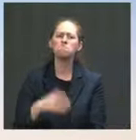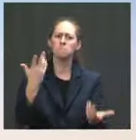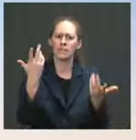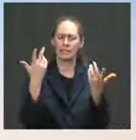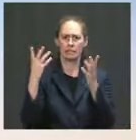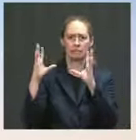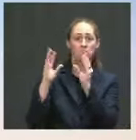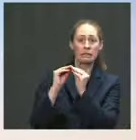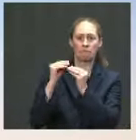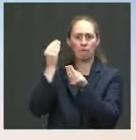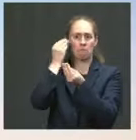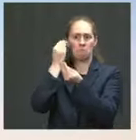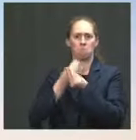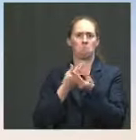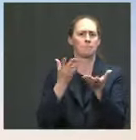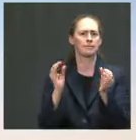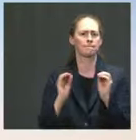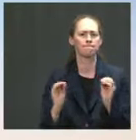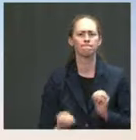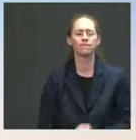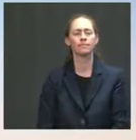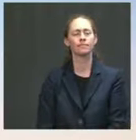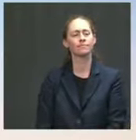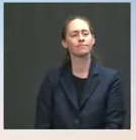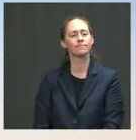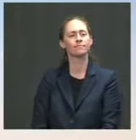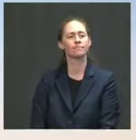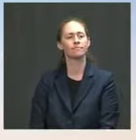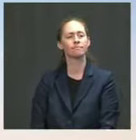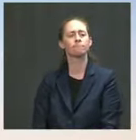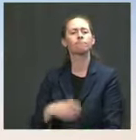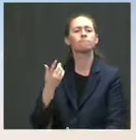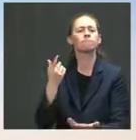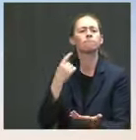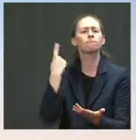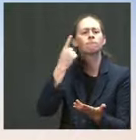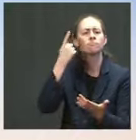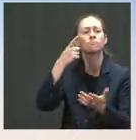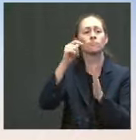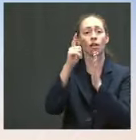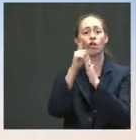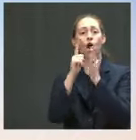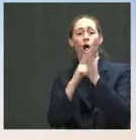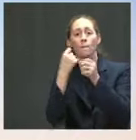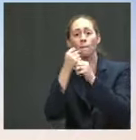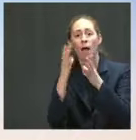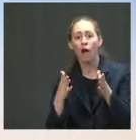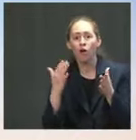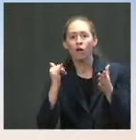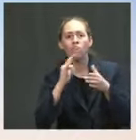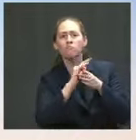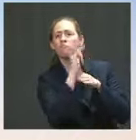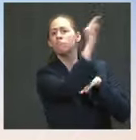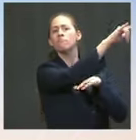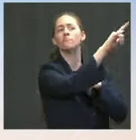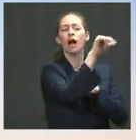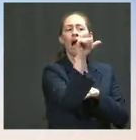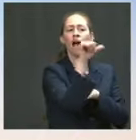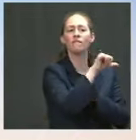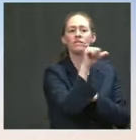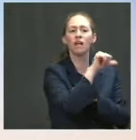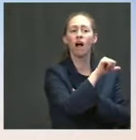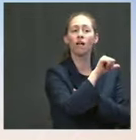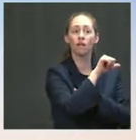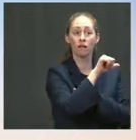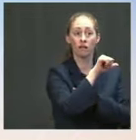The The Press. A question about lawmakers who traveled to Afghanistan. The The Was the White House aware of those members of Congress that traveled to Kabul?